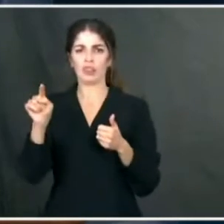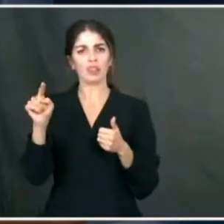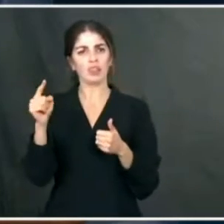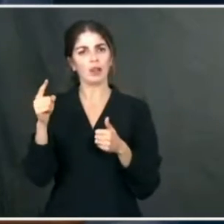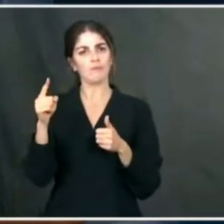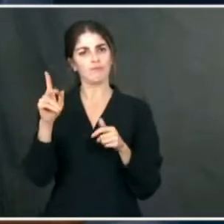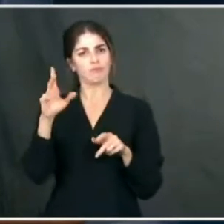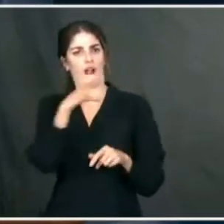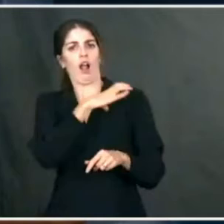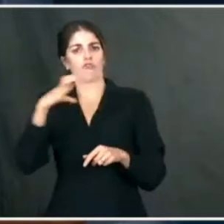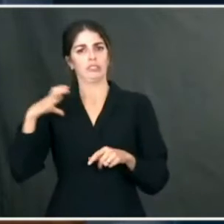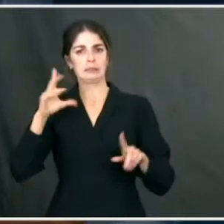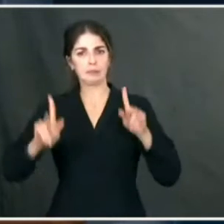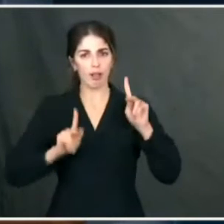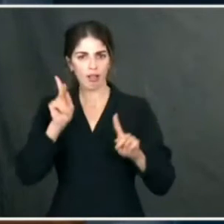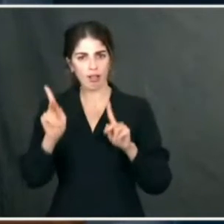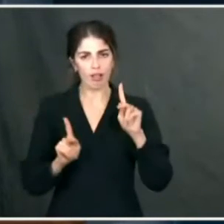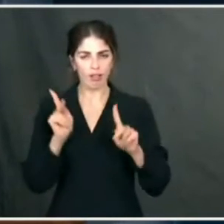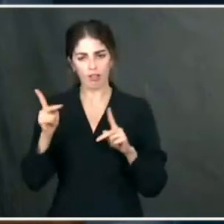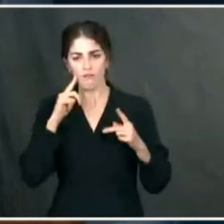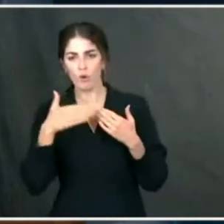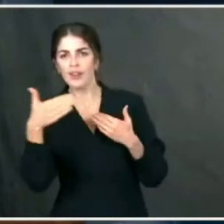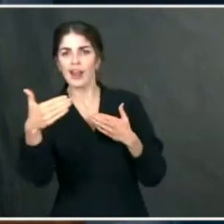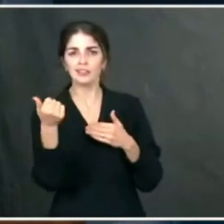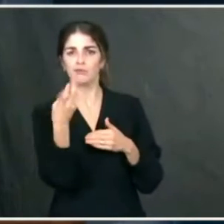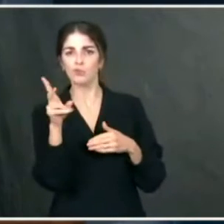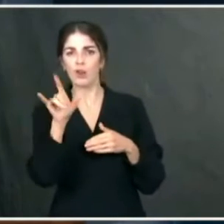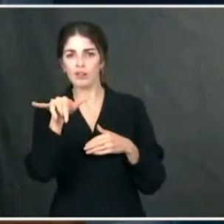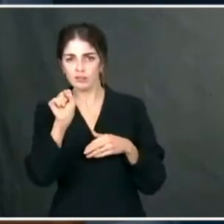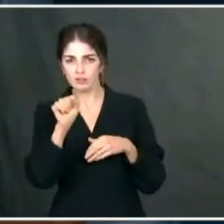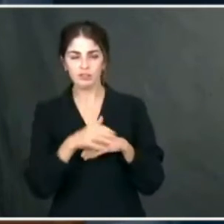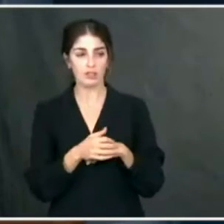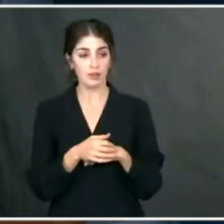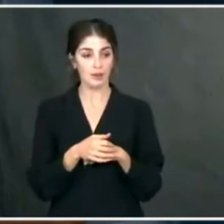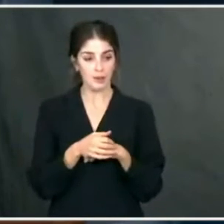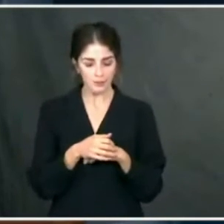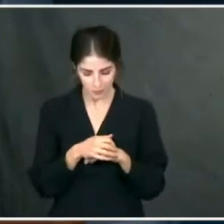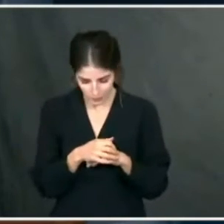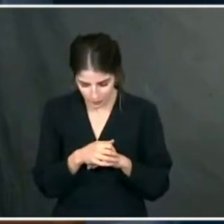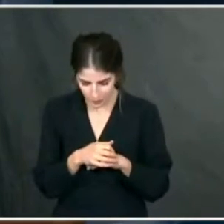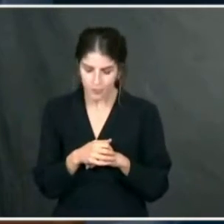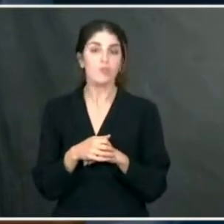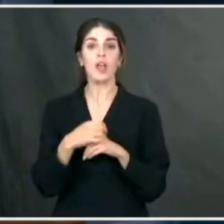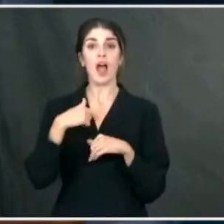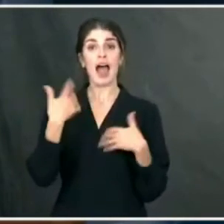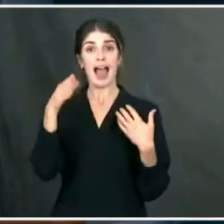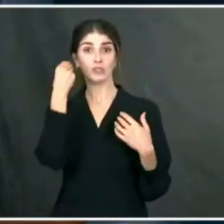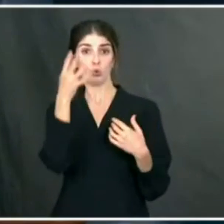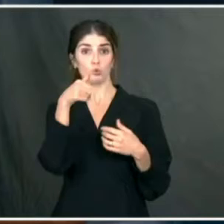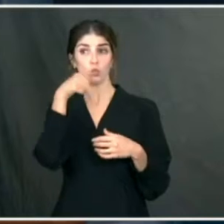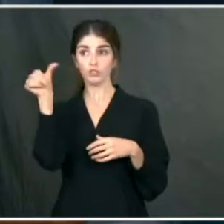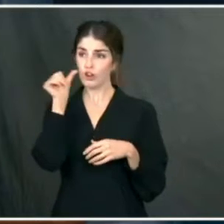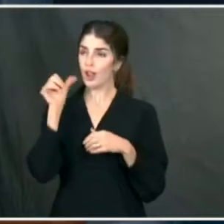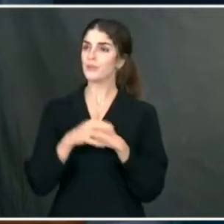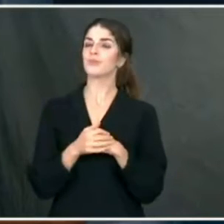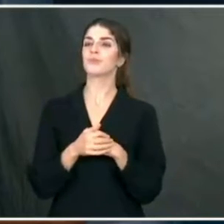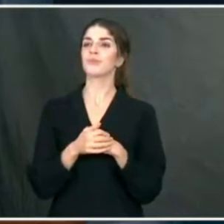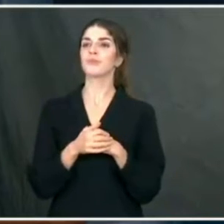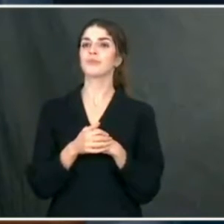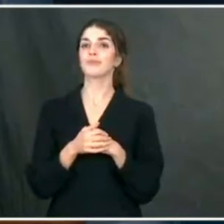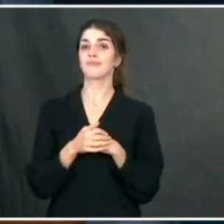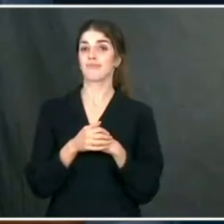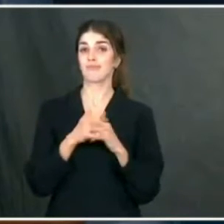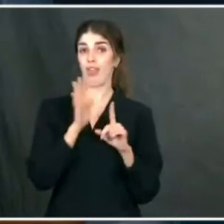on Capitol Hill and many members over the course of the next several days. As I conveyed to all of you yesterday, his